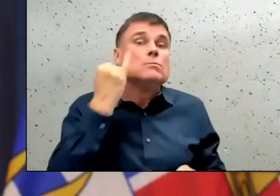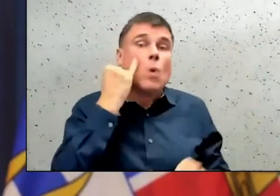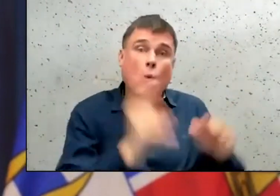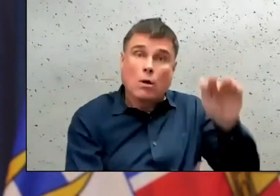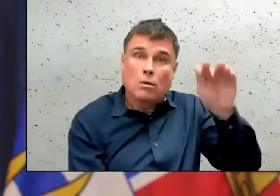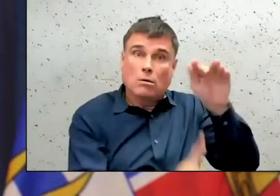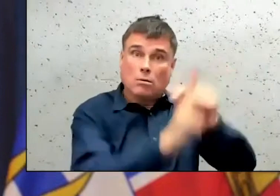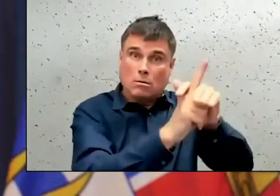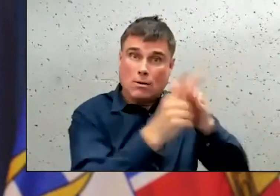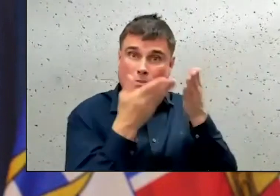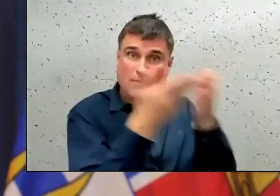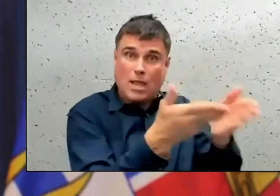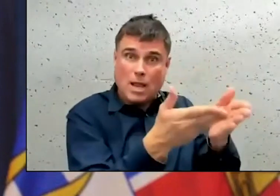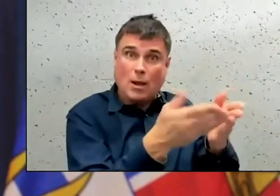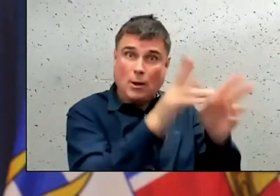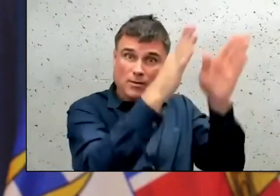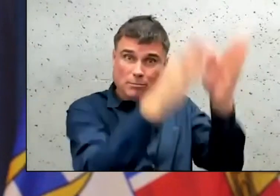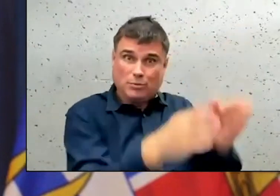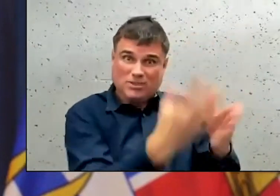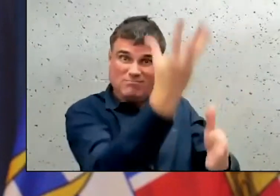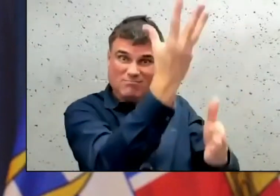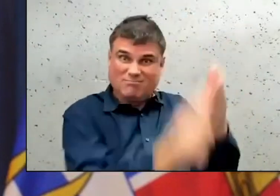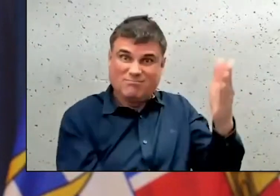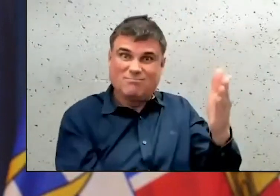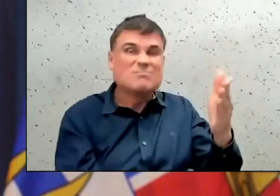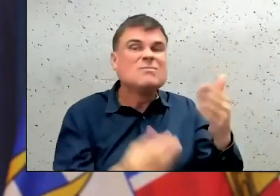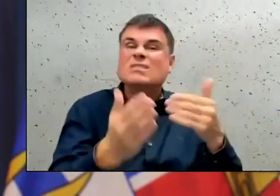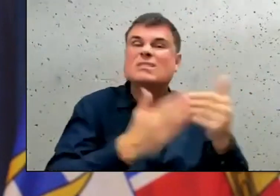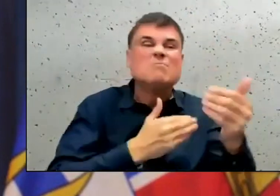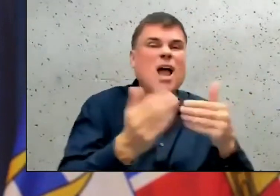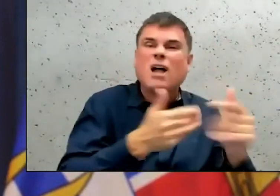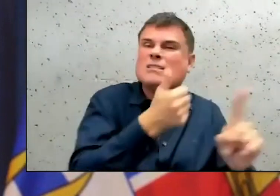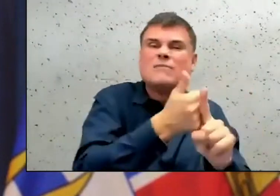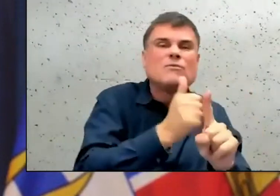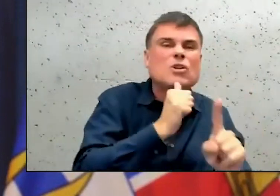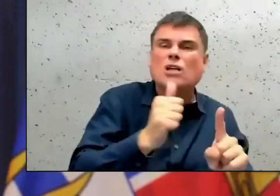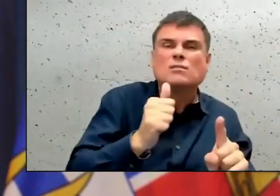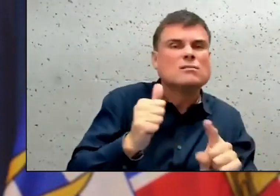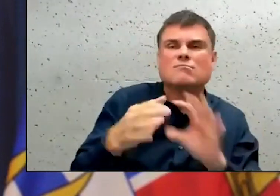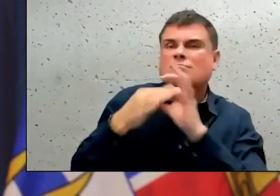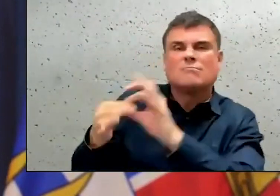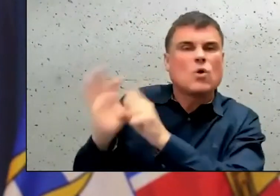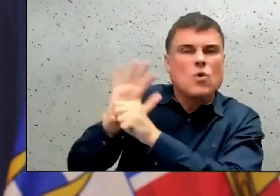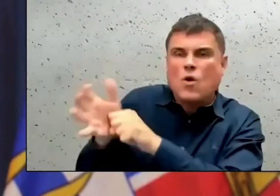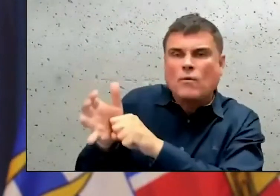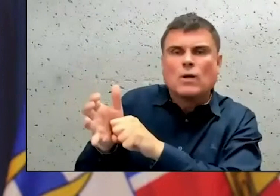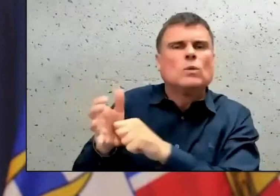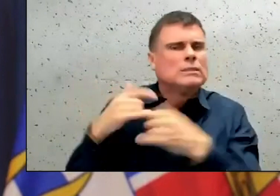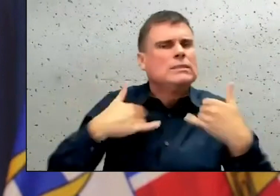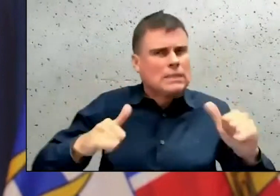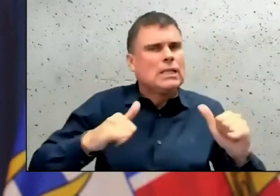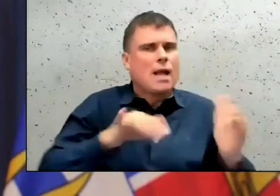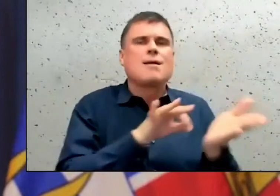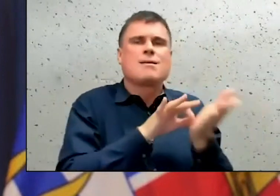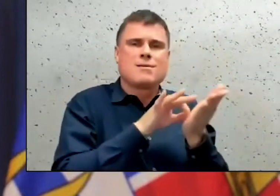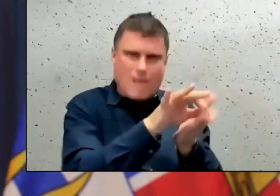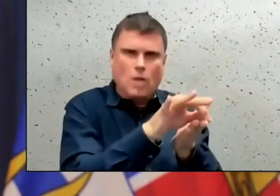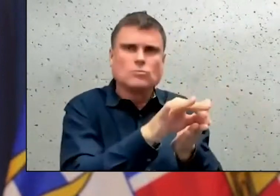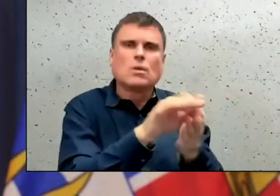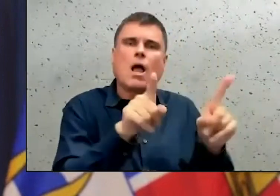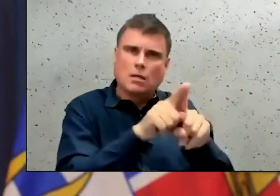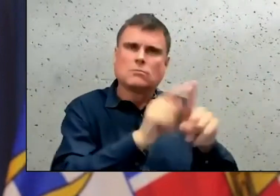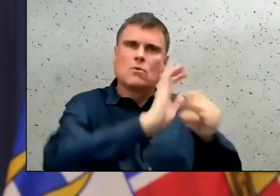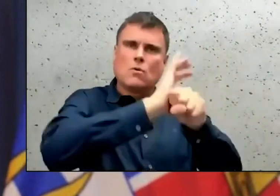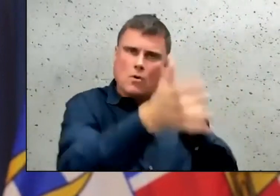they don't have symptoms of COVID, we know that there are asymptomatic infections in people, particularly if they've been vaccinated. But if it